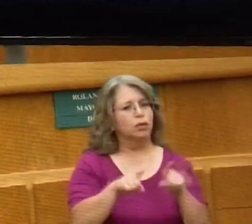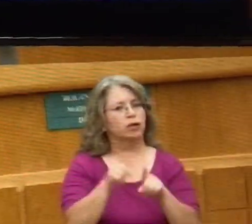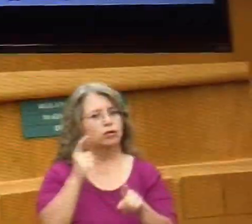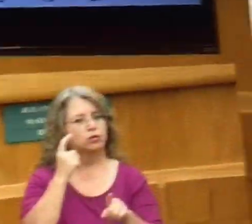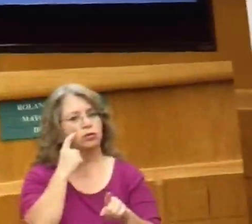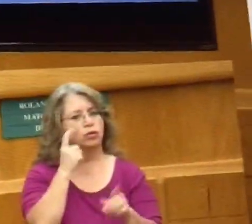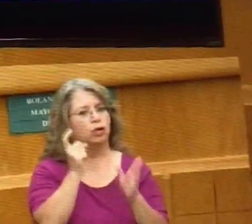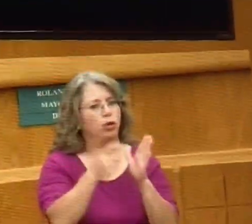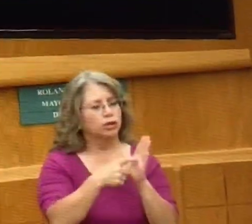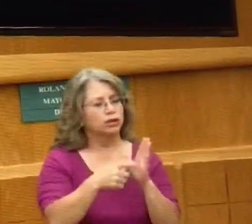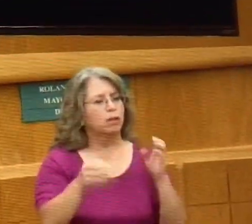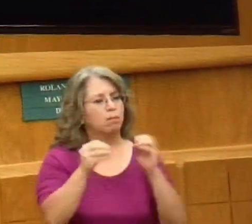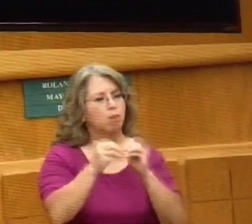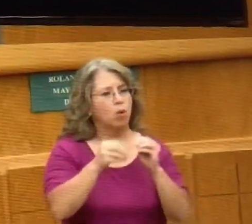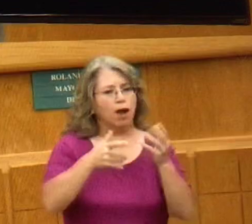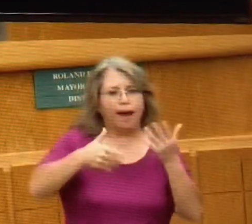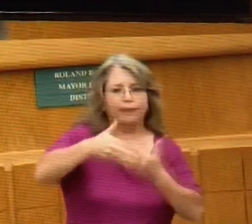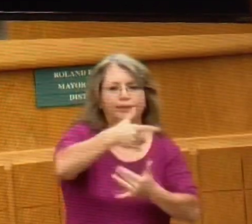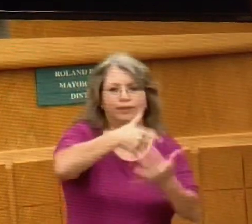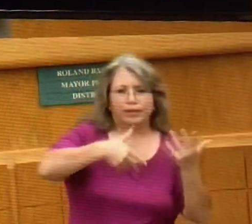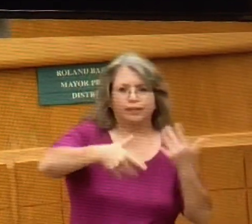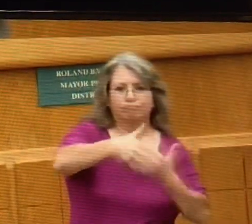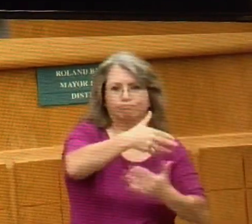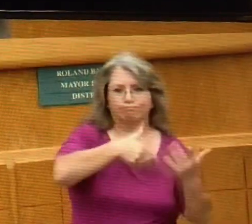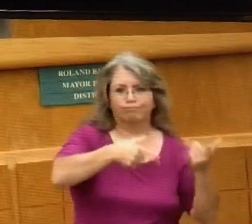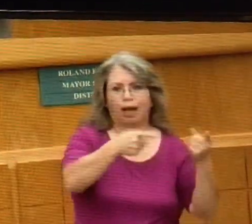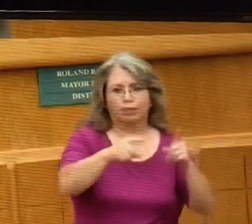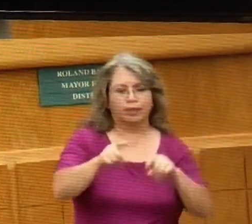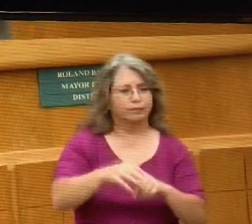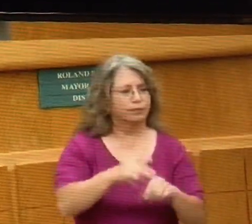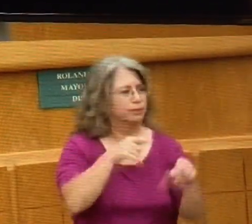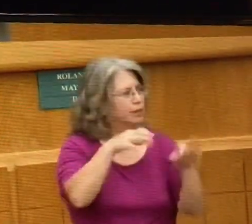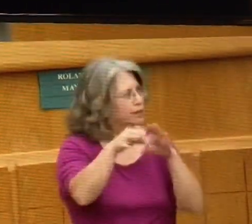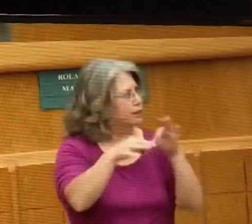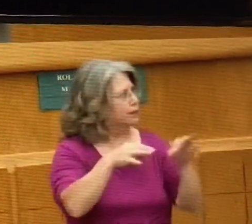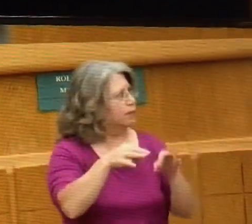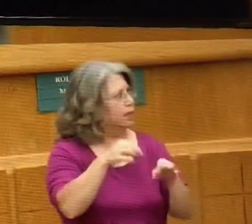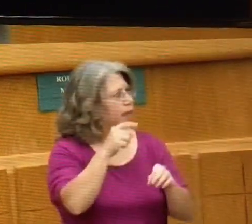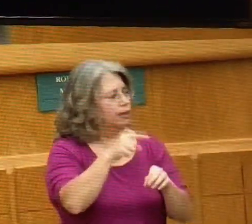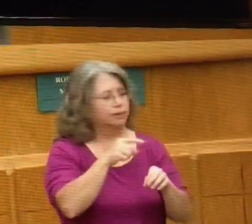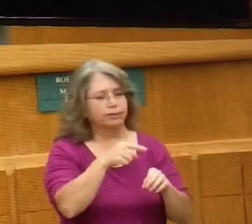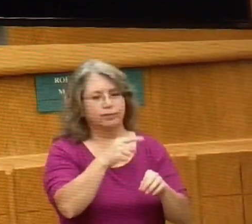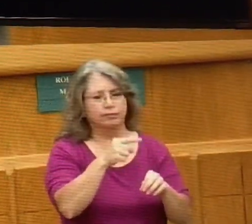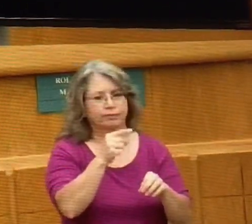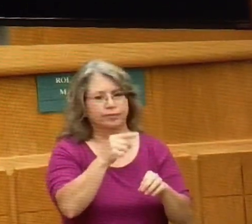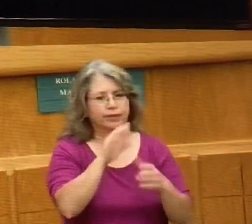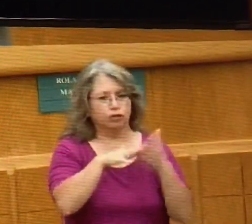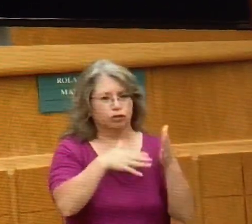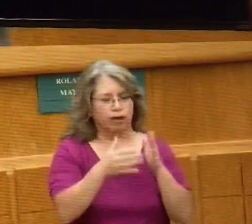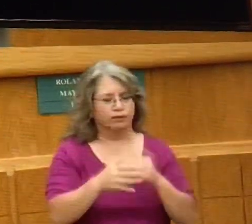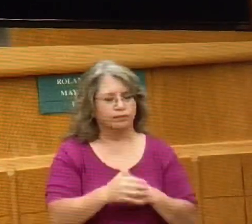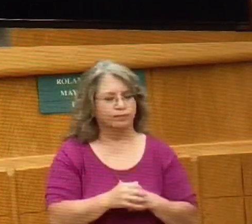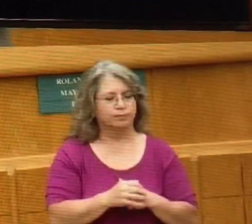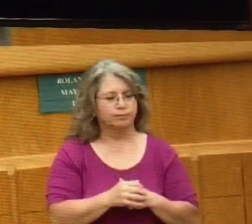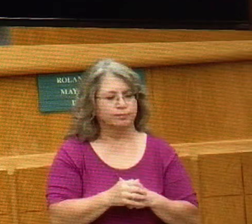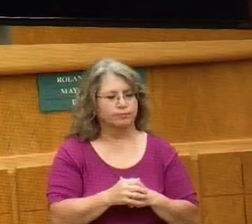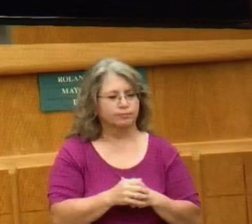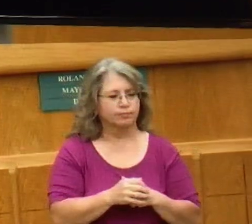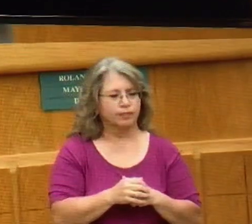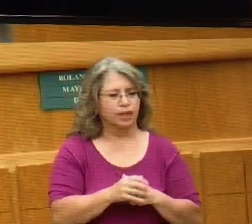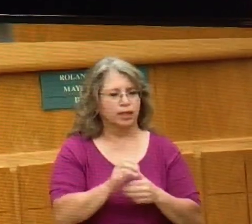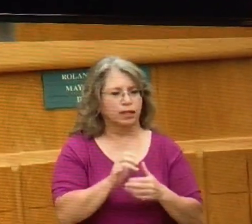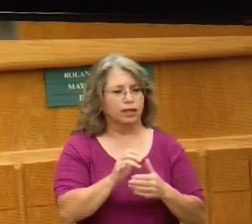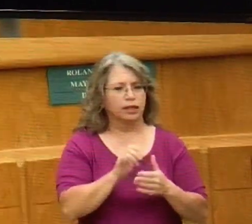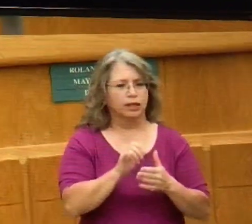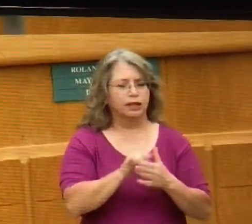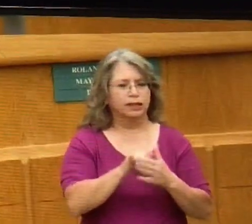activity going on. And just to explain what's going on here for those who haven't seen this again, what we have here is an encounter index. And